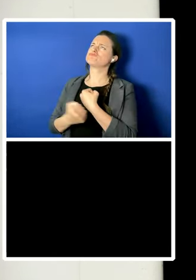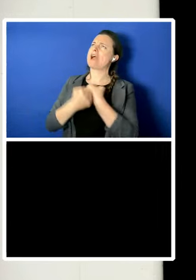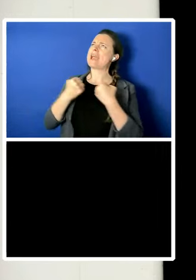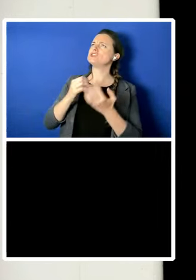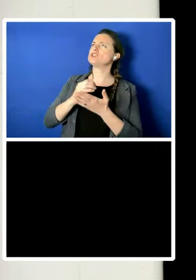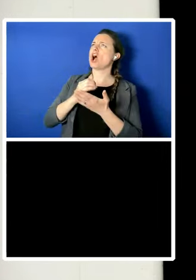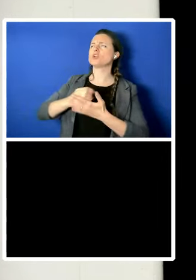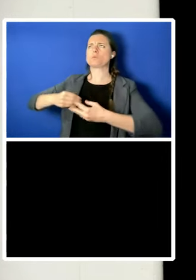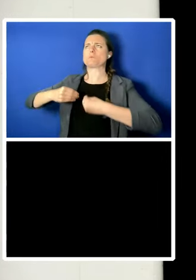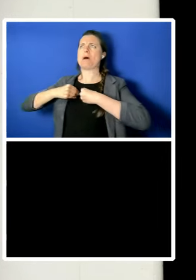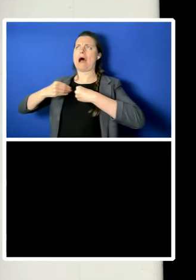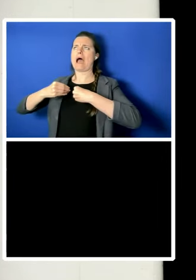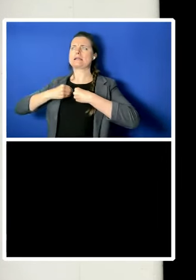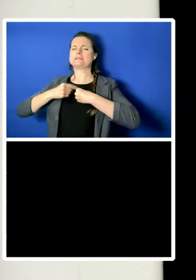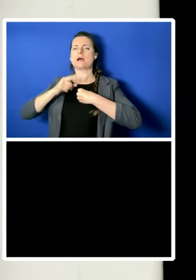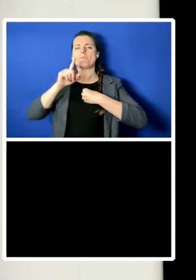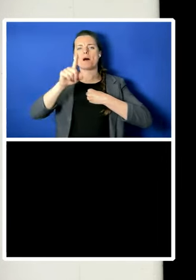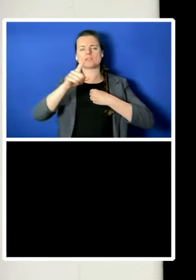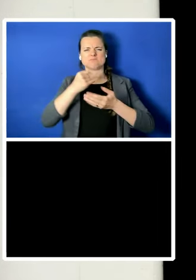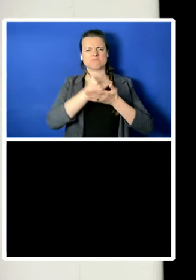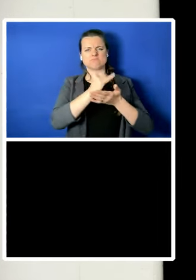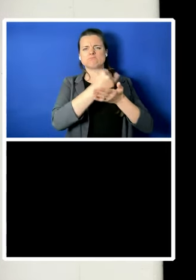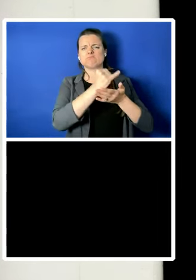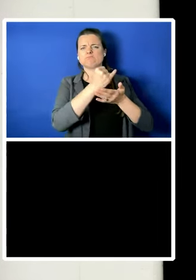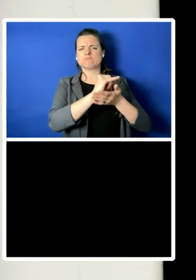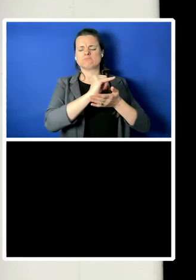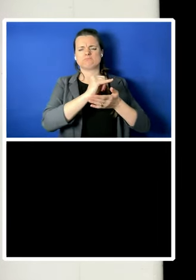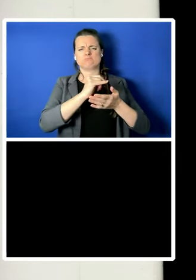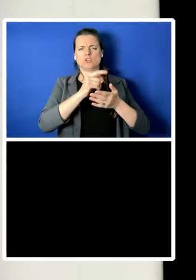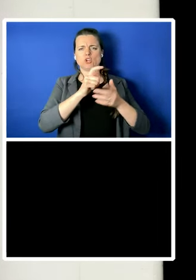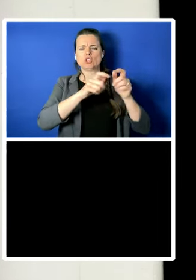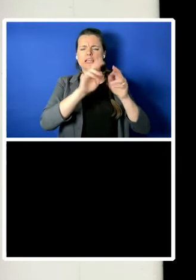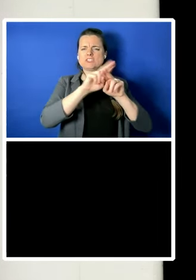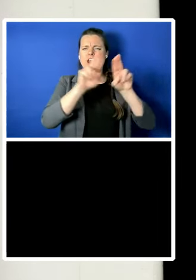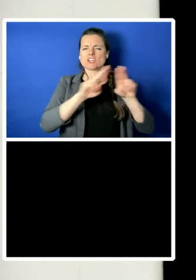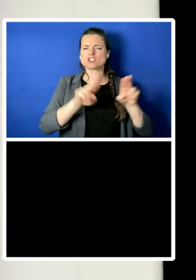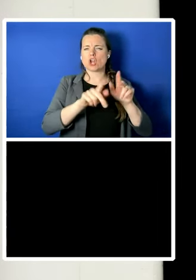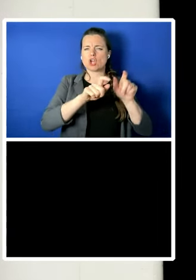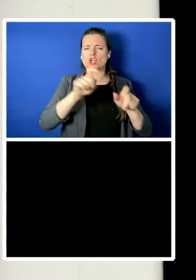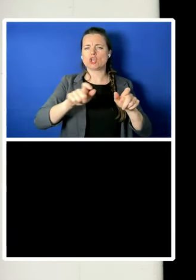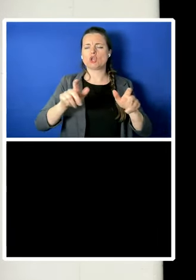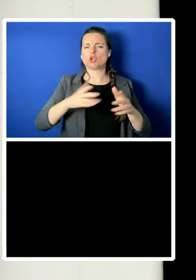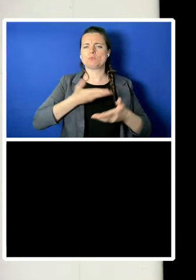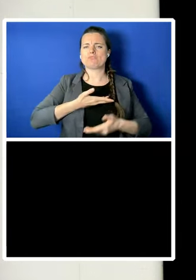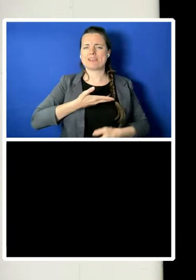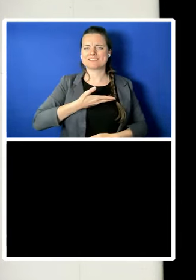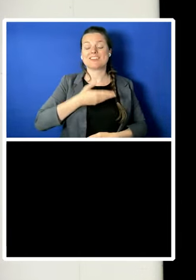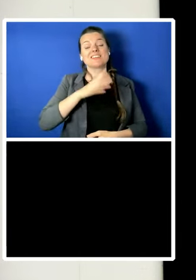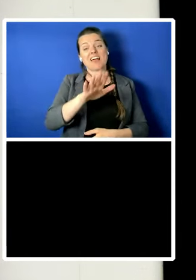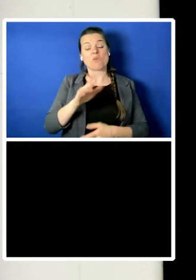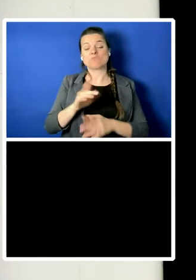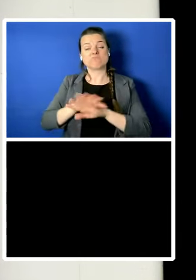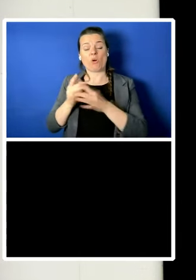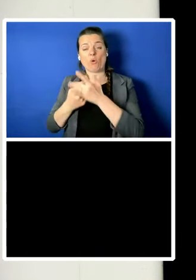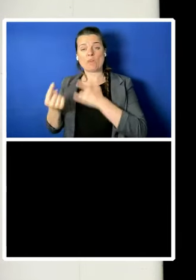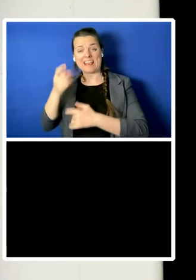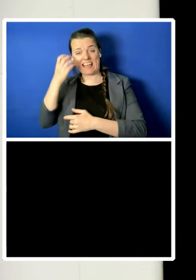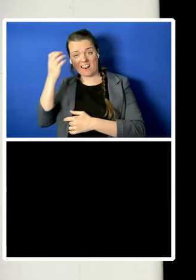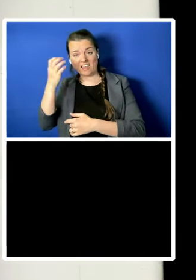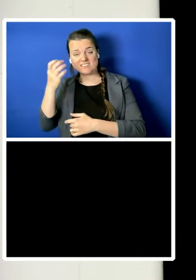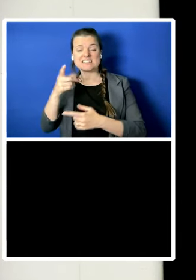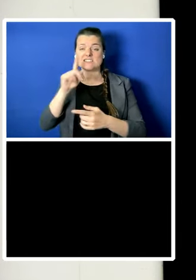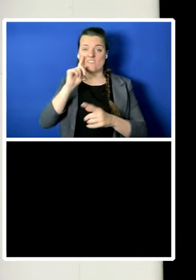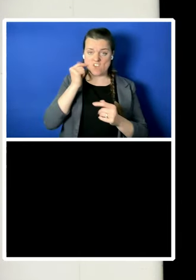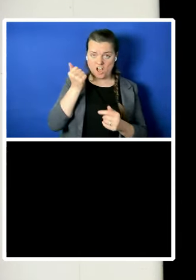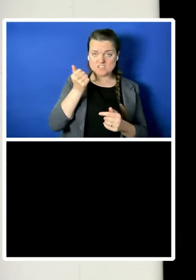international human rights. Their US and French counterparts do the same around the Declaration of Independence in